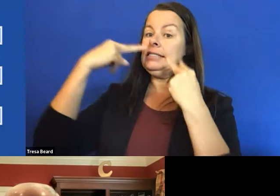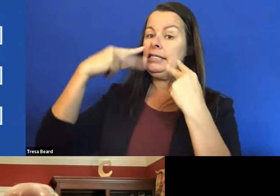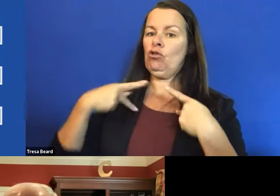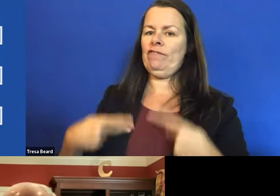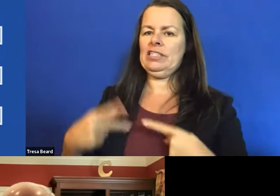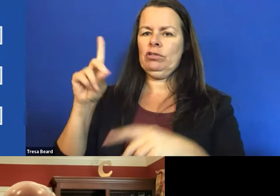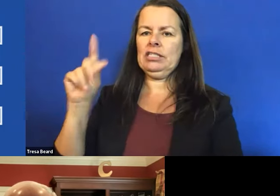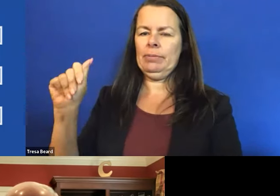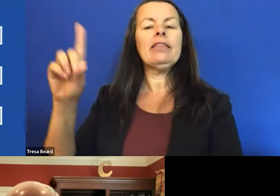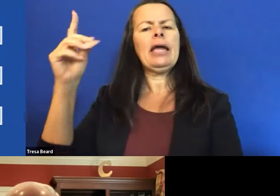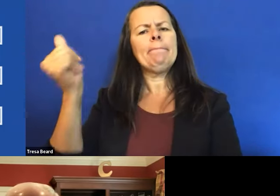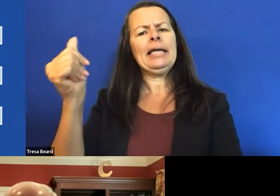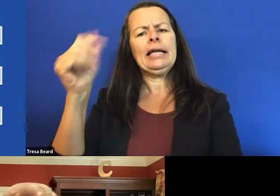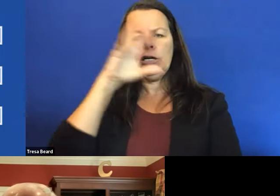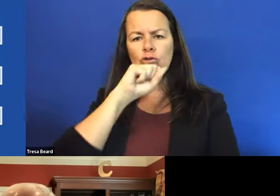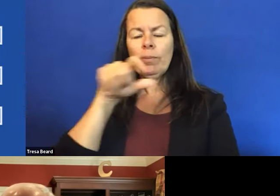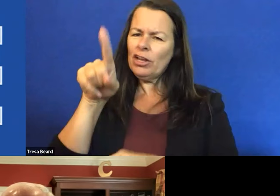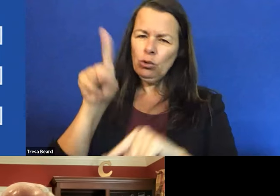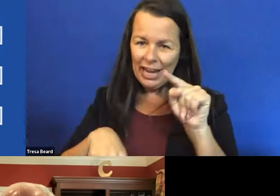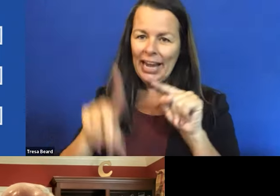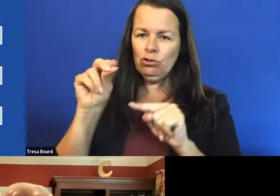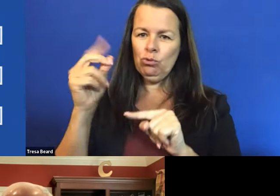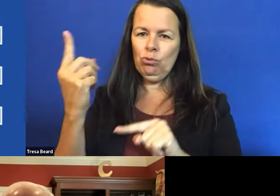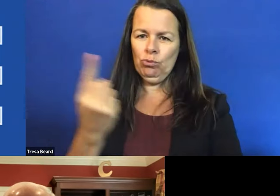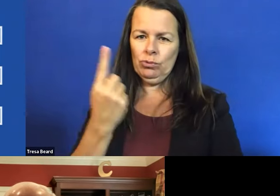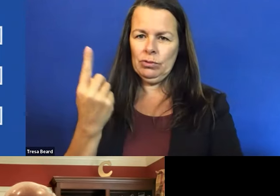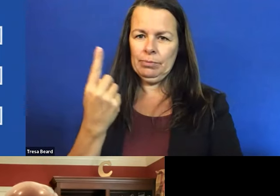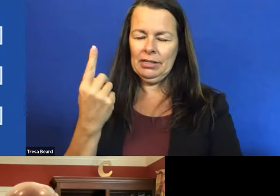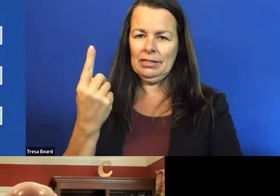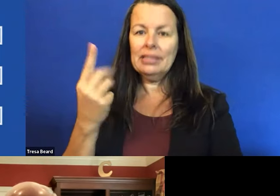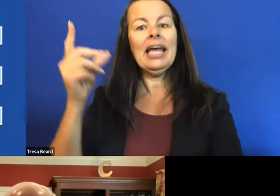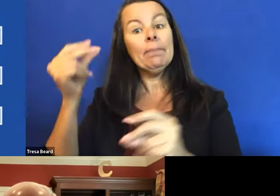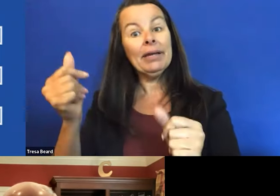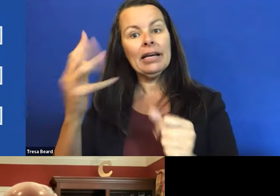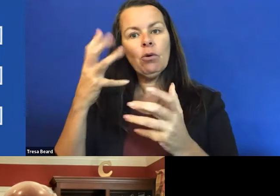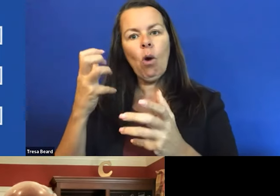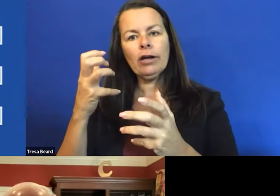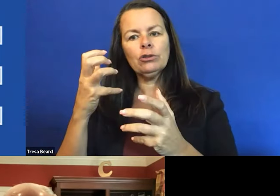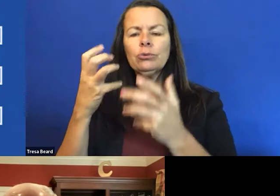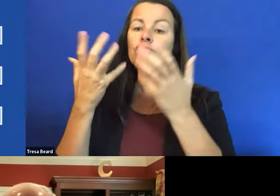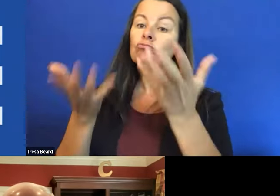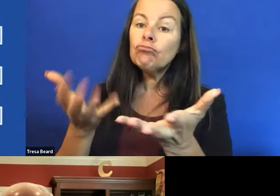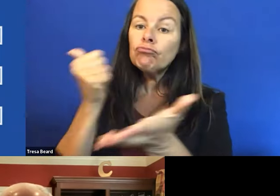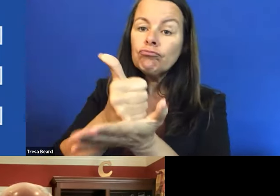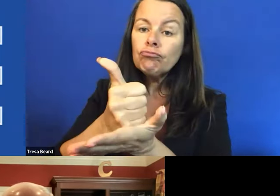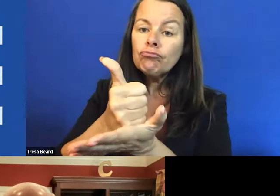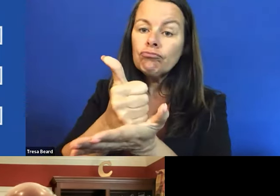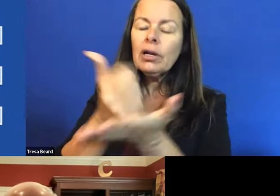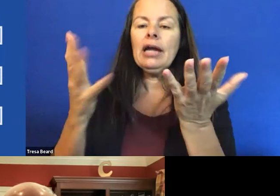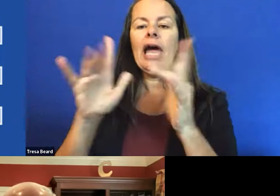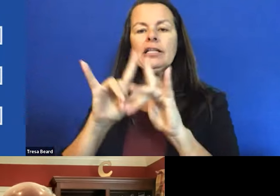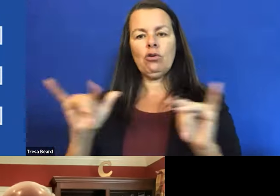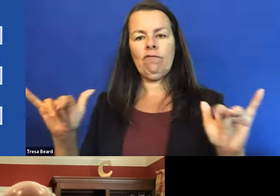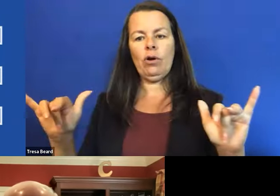immediately assume that you can't do things, they immediately want to reach out and help you and so forth.